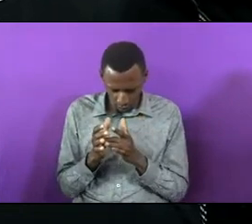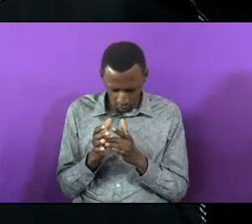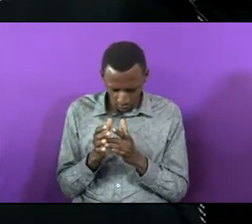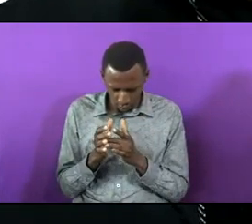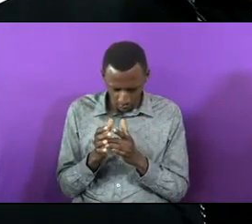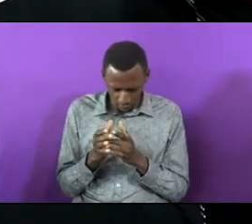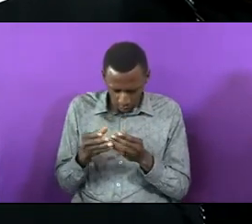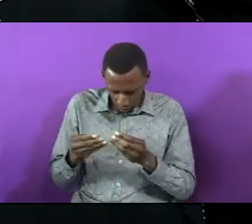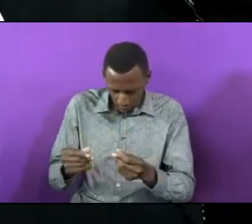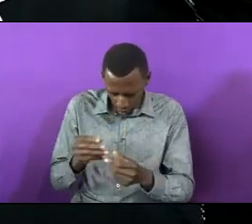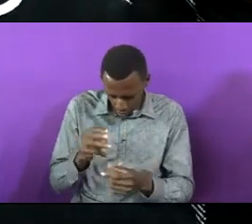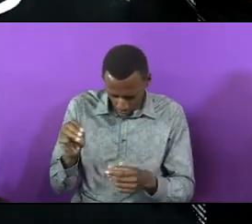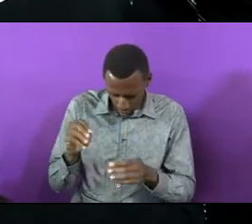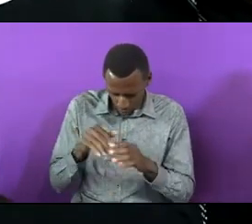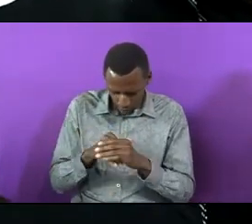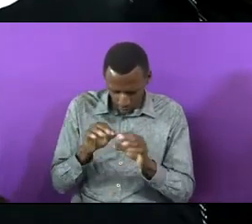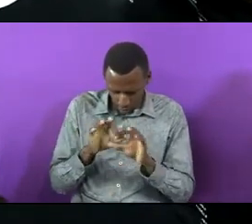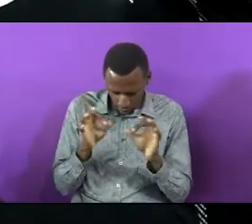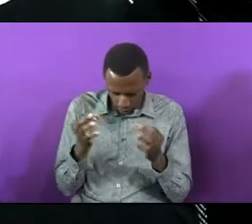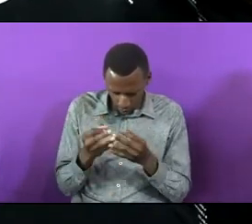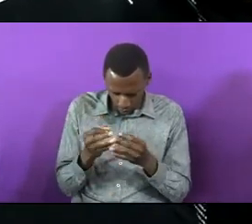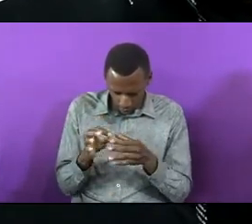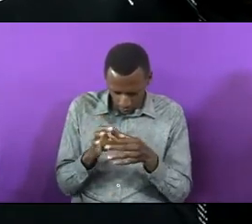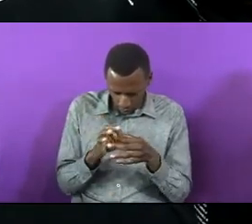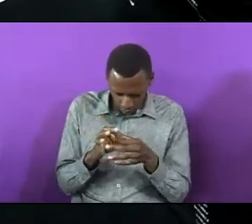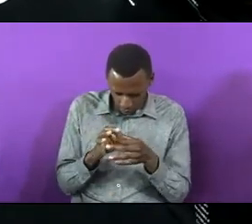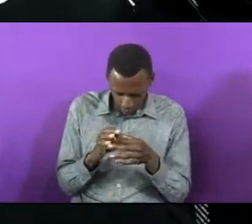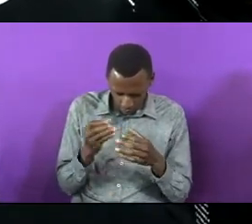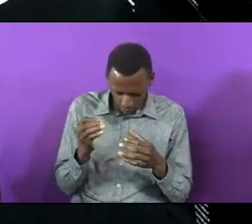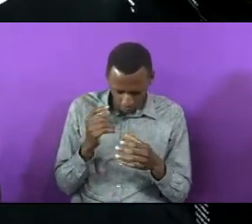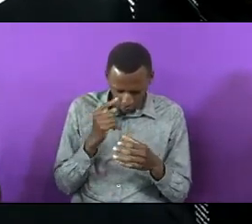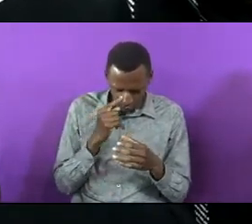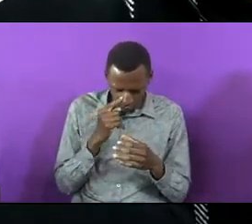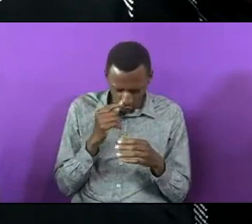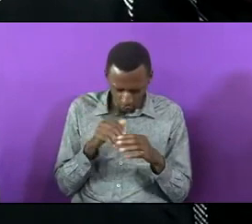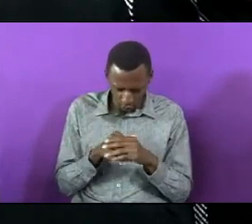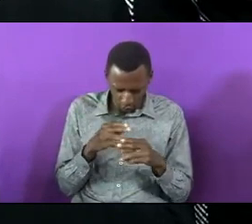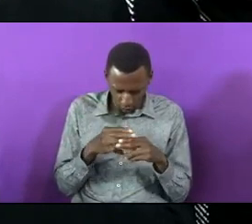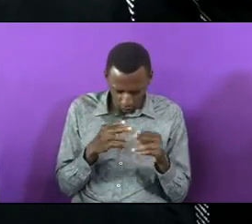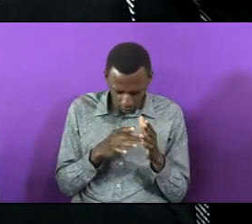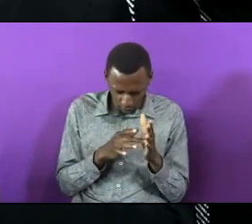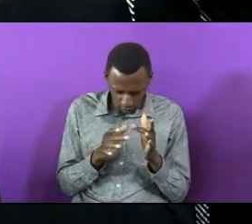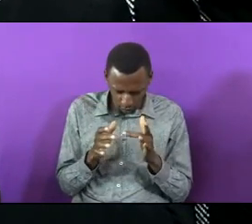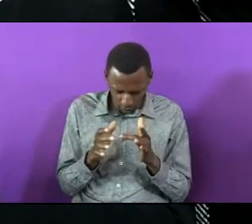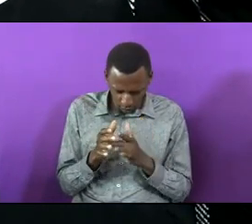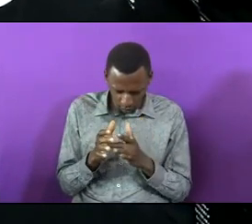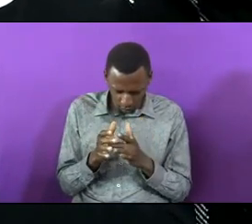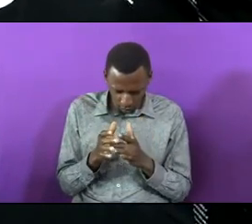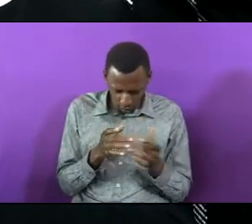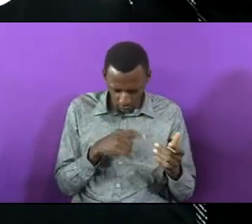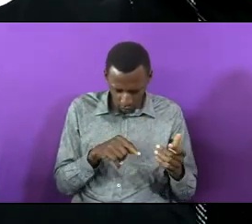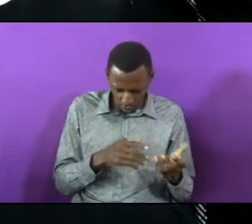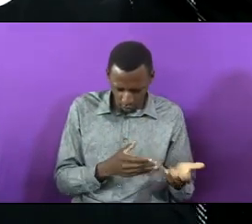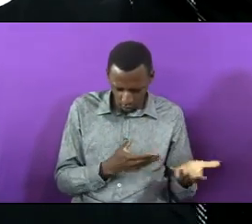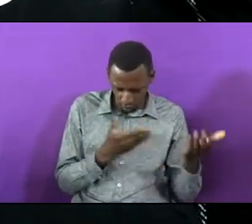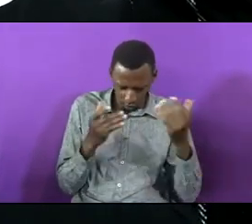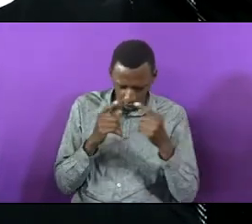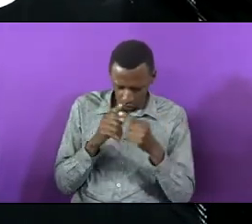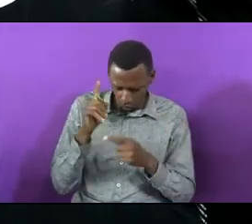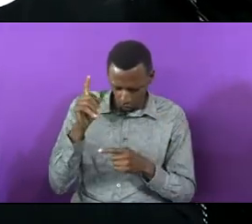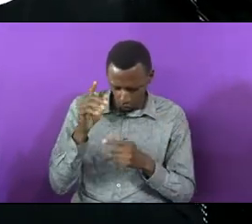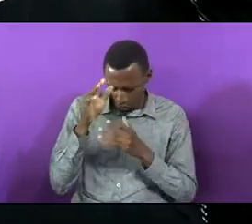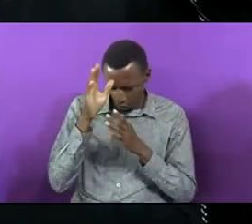worship of the true God alone in Jesus name we we present them before you you never do